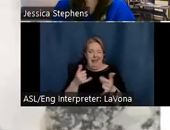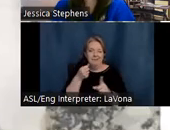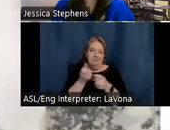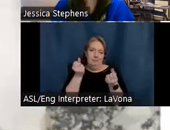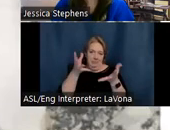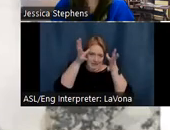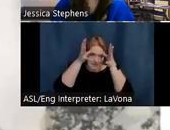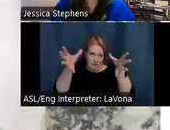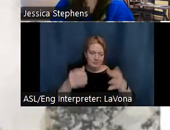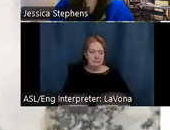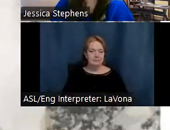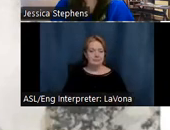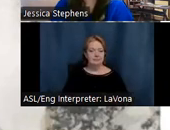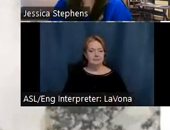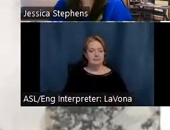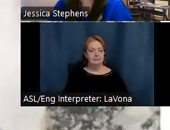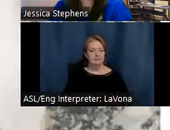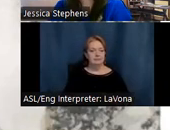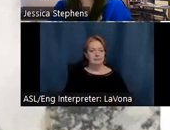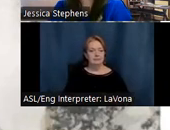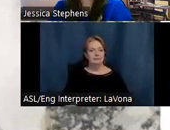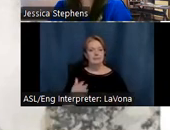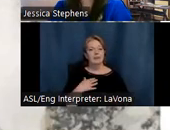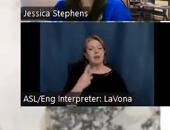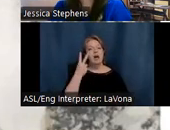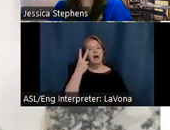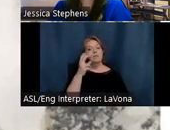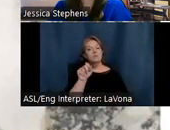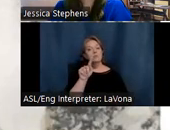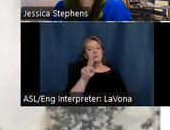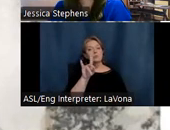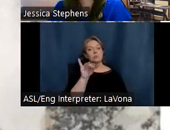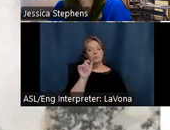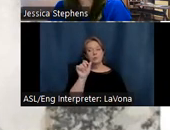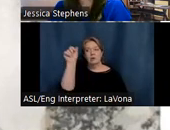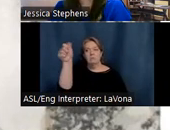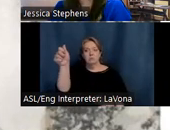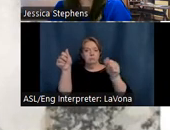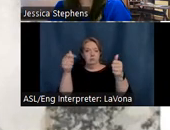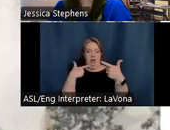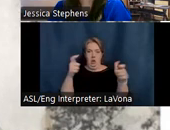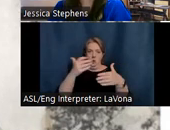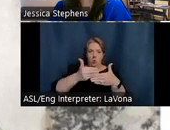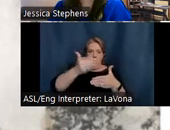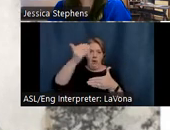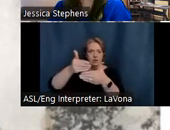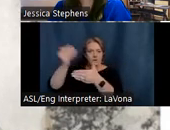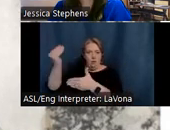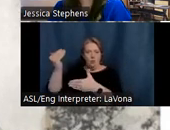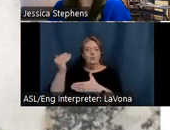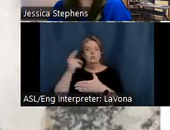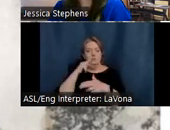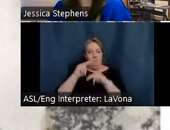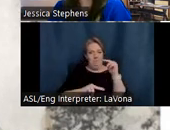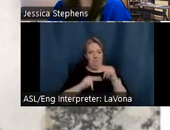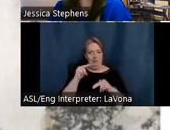Two remote studios with large windows were built in the case of inclement weather on the 211 acres